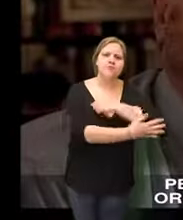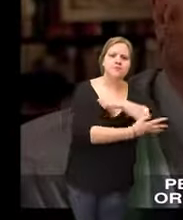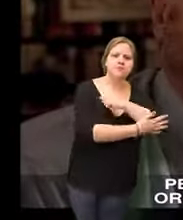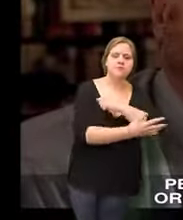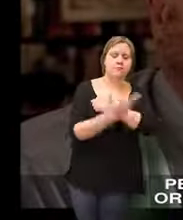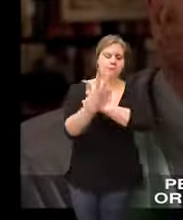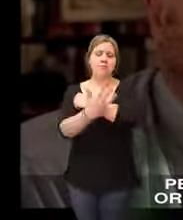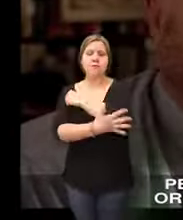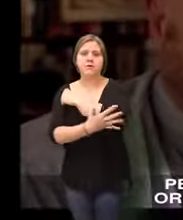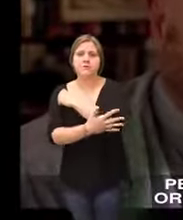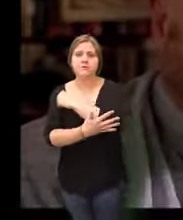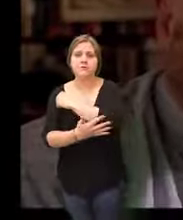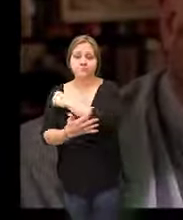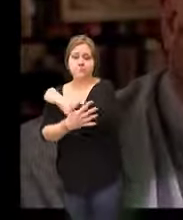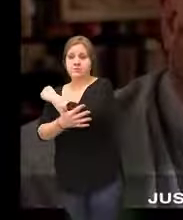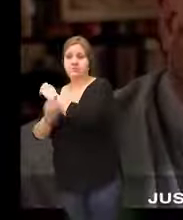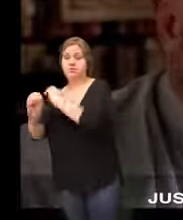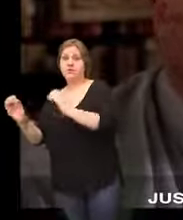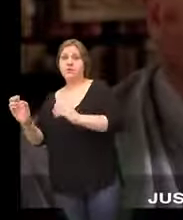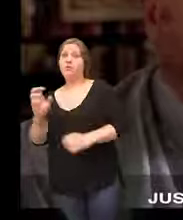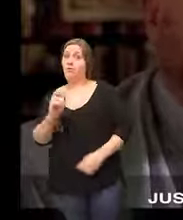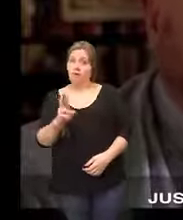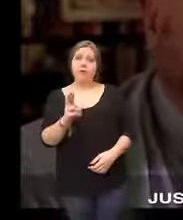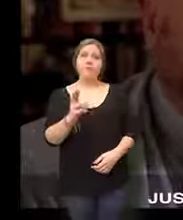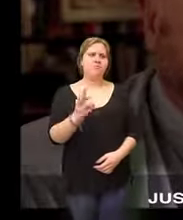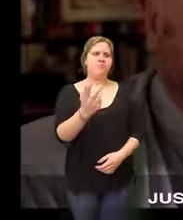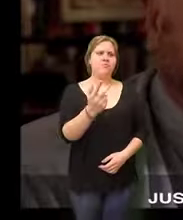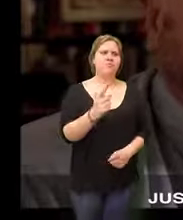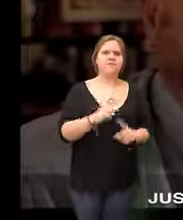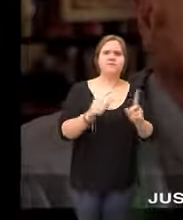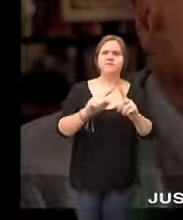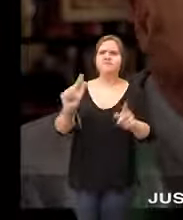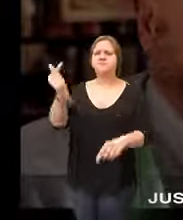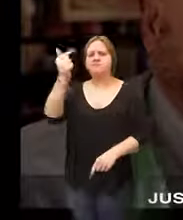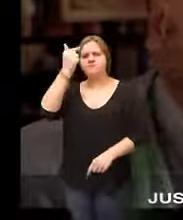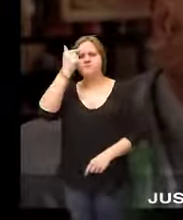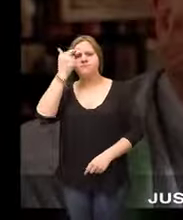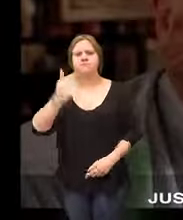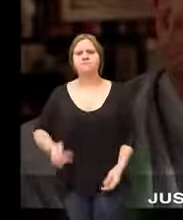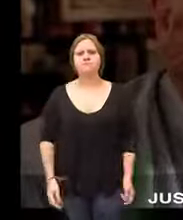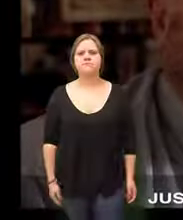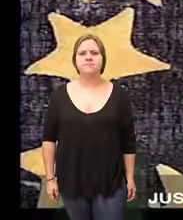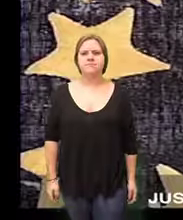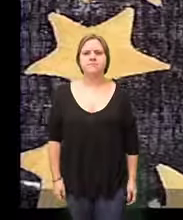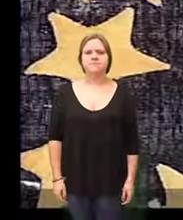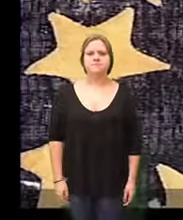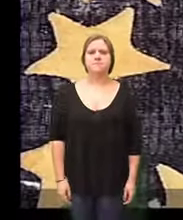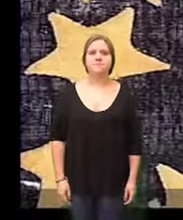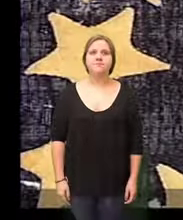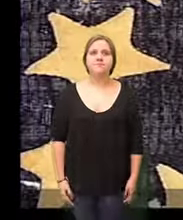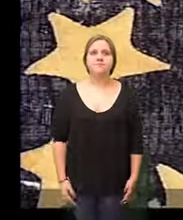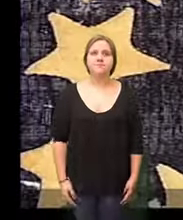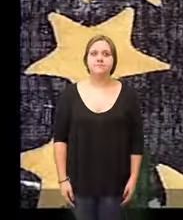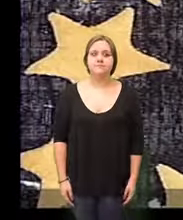two or three confederations perhaps or no confederations just 13 separate governments